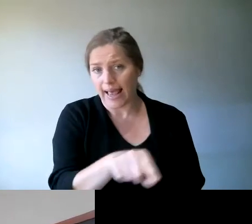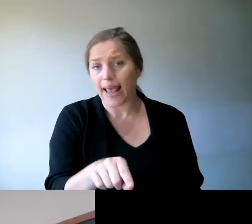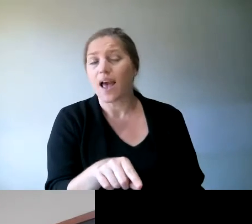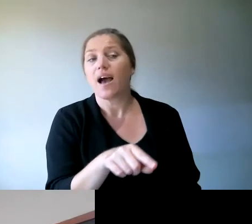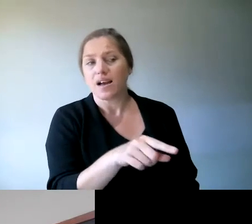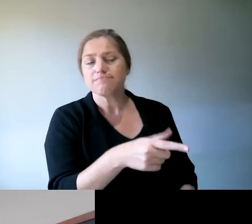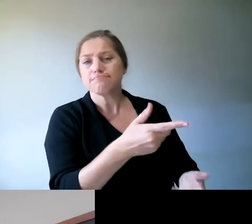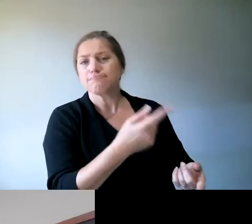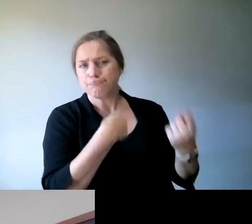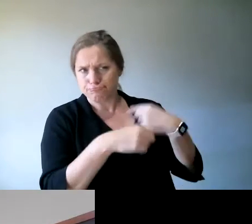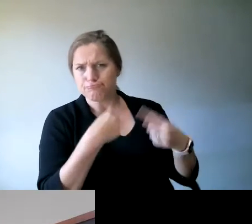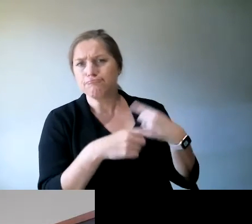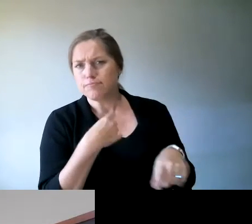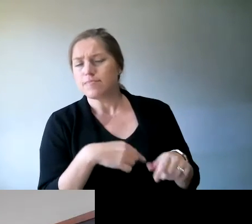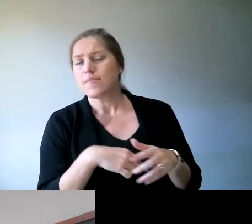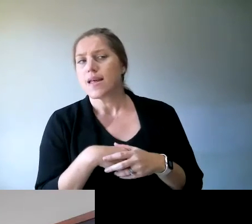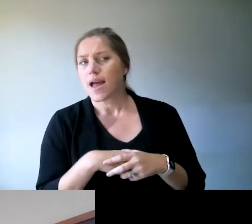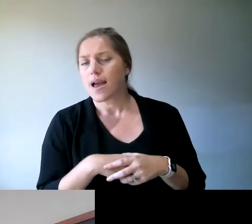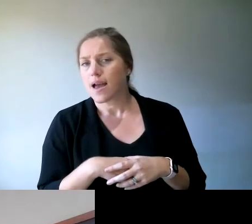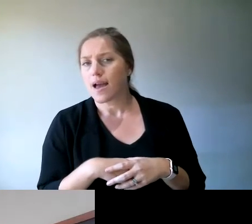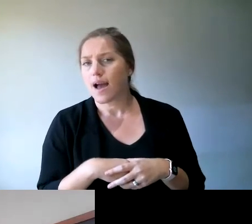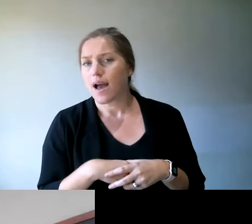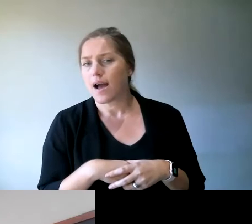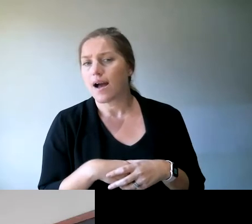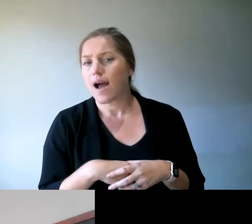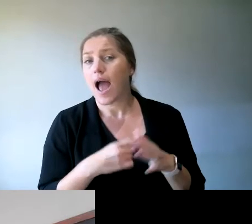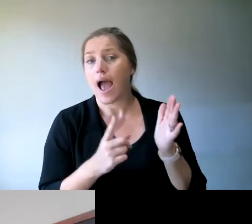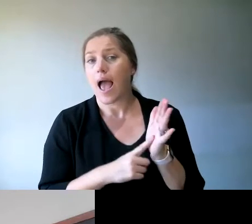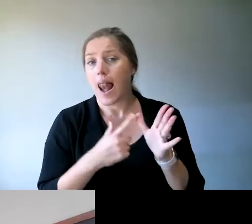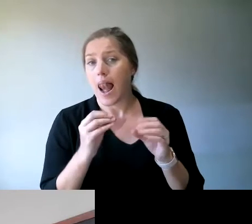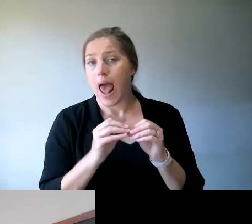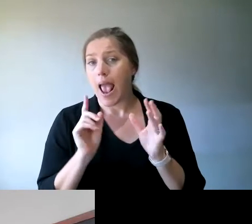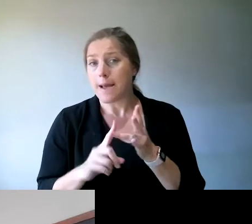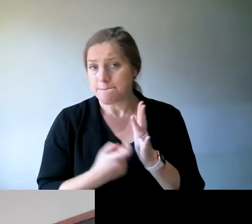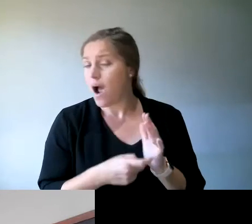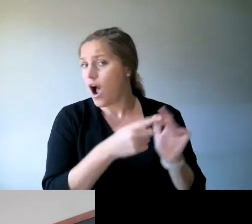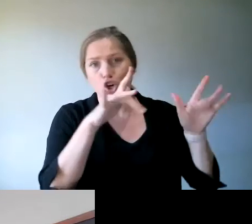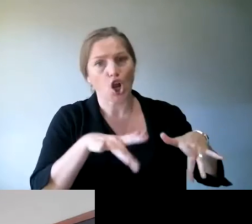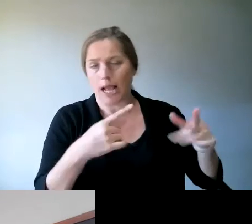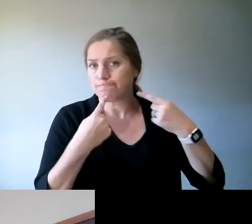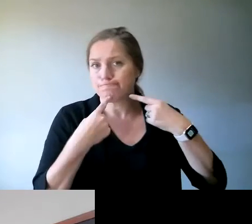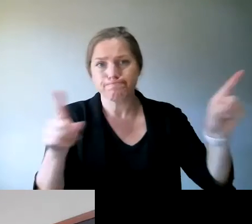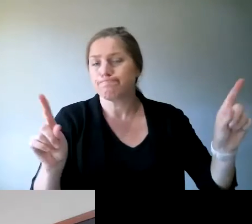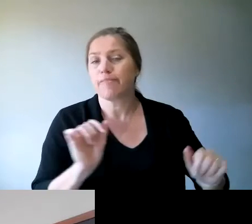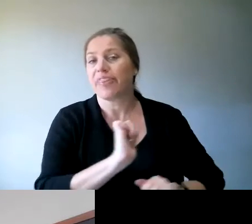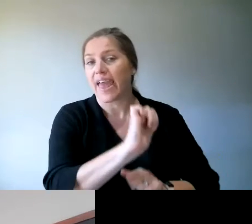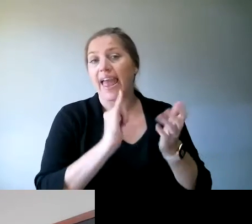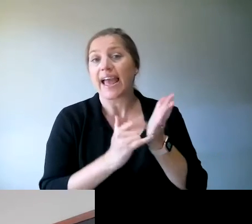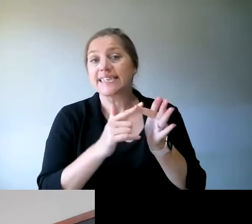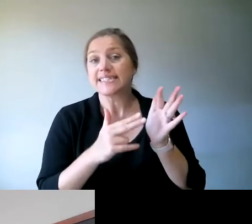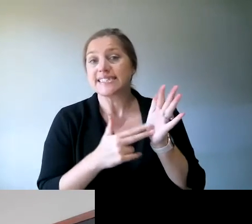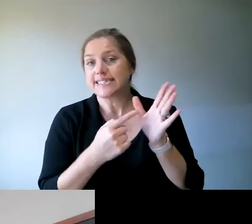team, and the Labor are yet to announce their Senate candidates in Victoria,